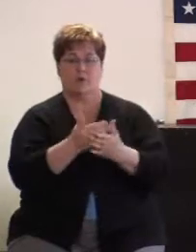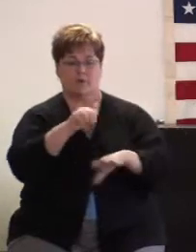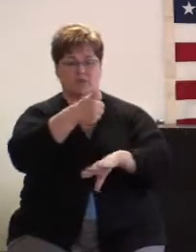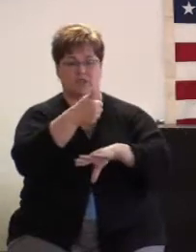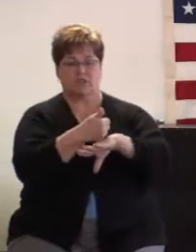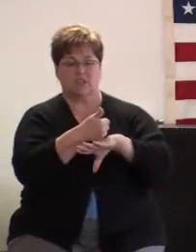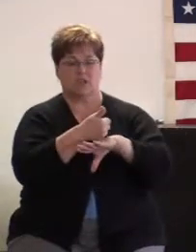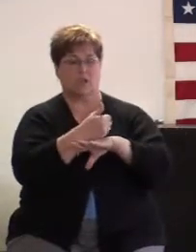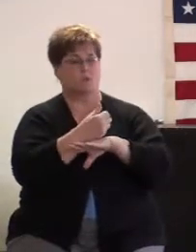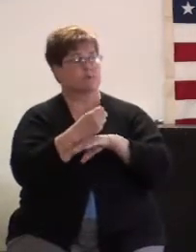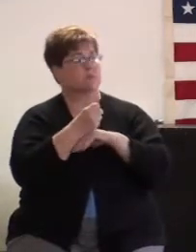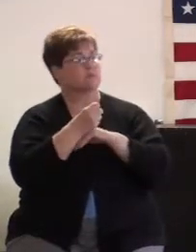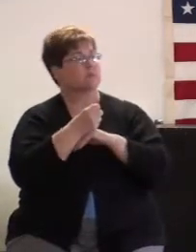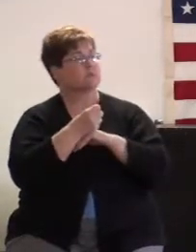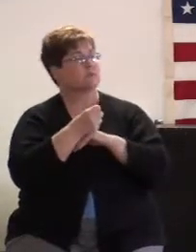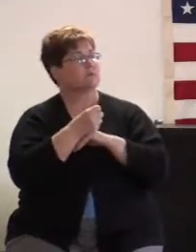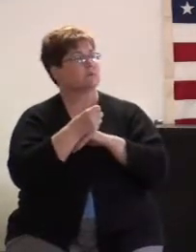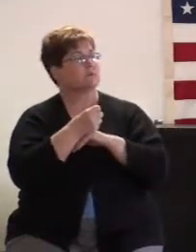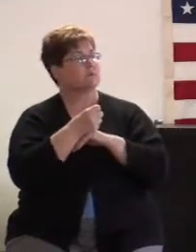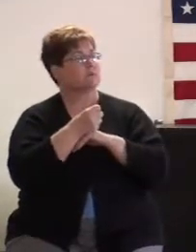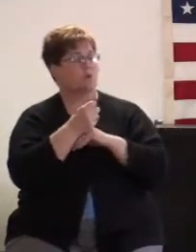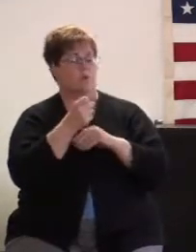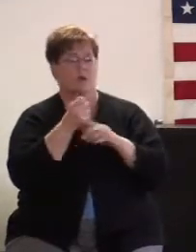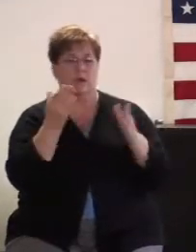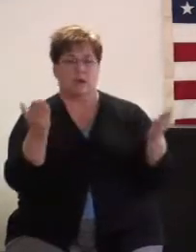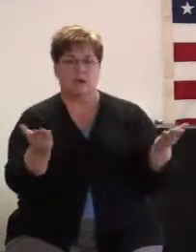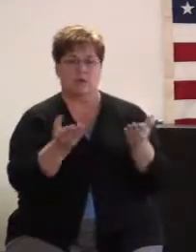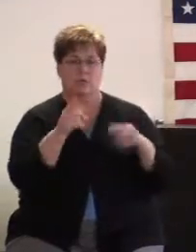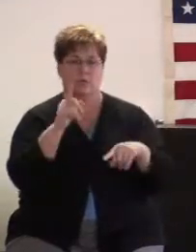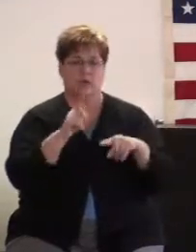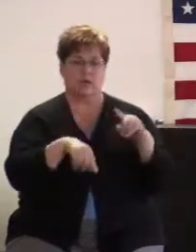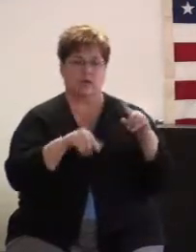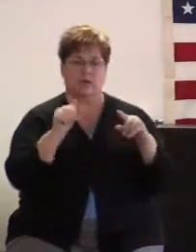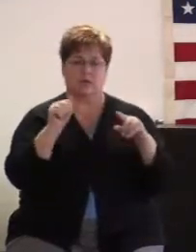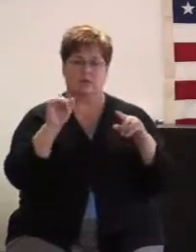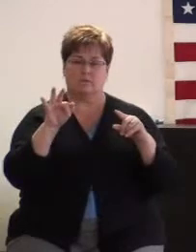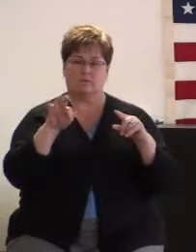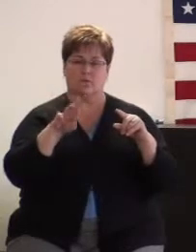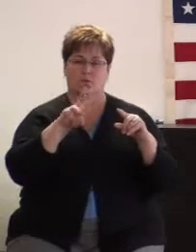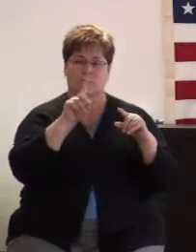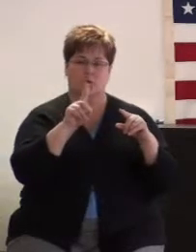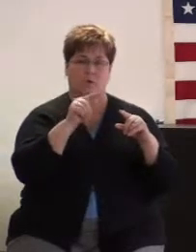talking about. Right here we can't afford the airtime.